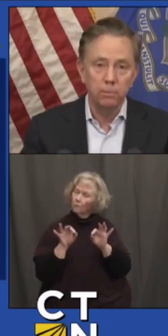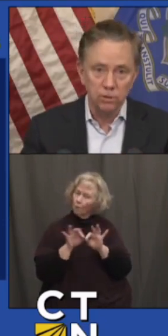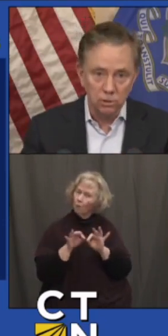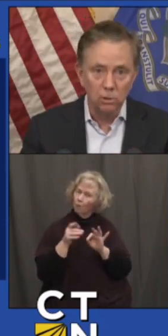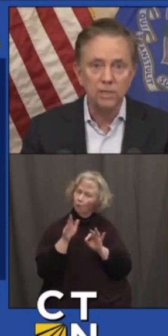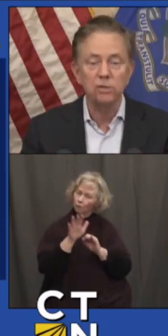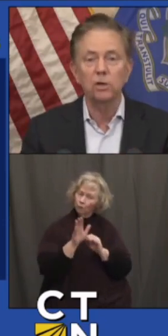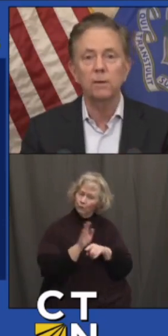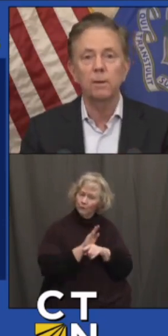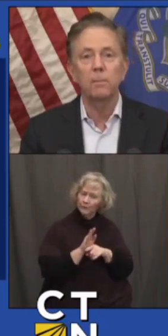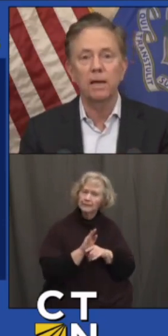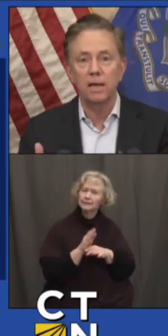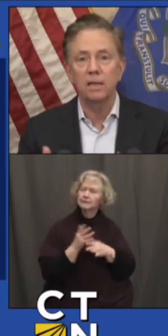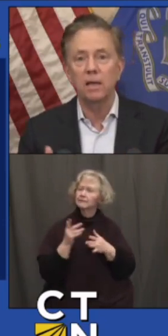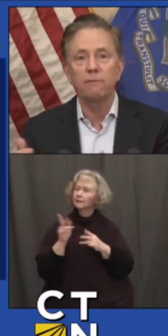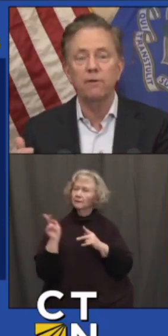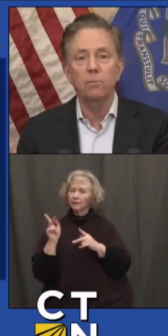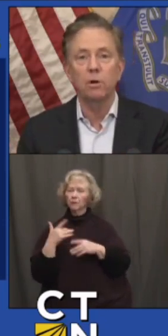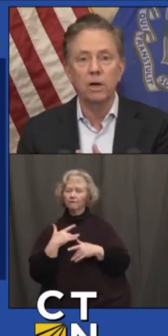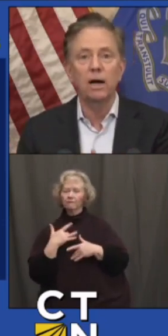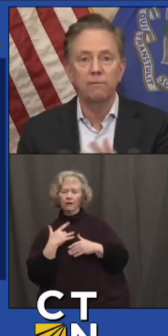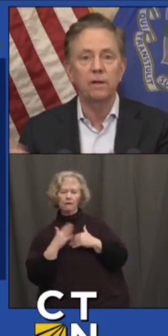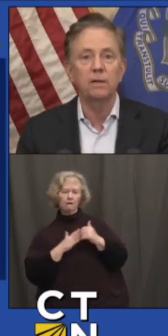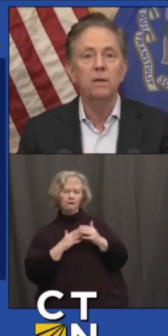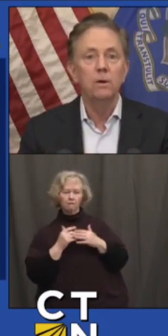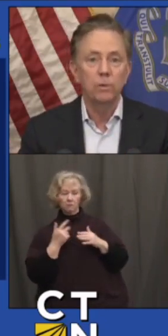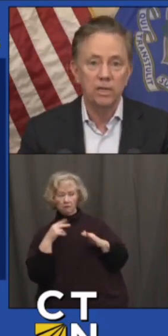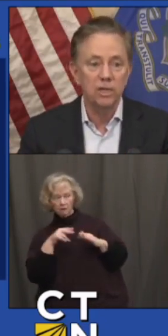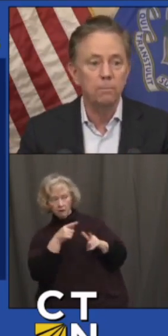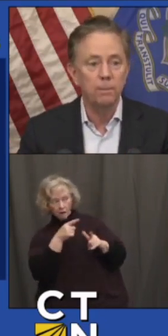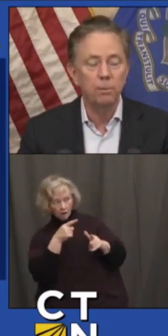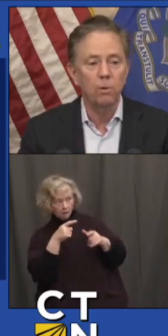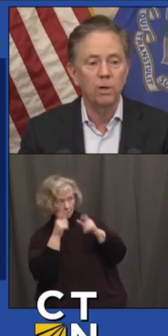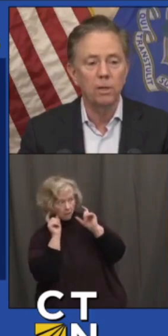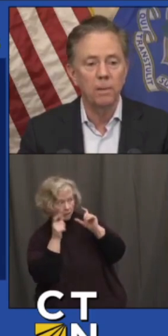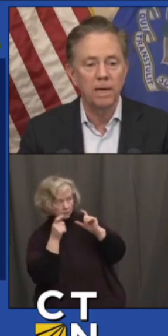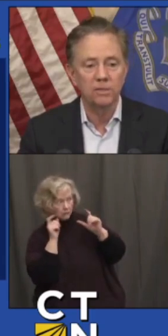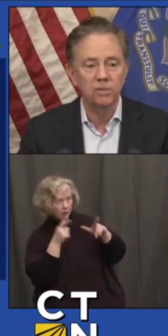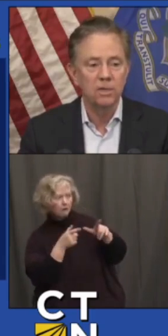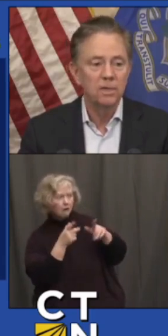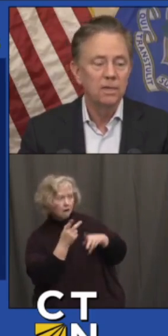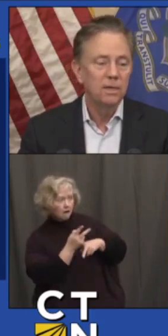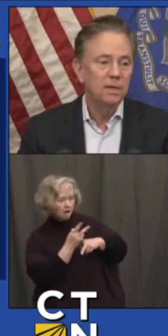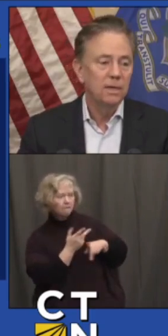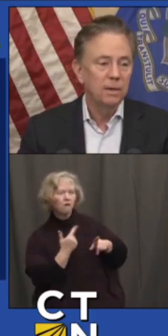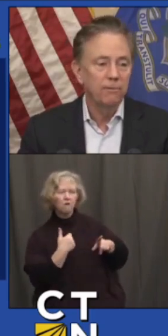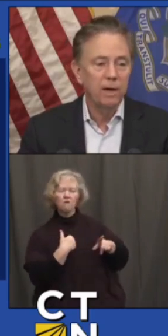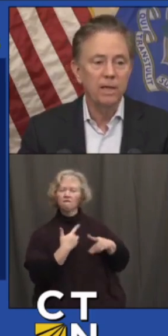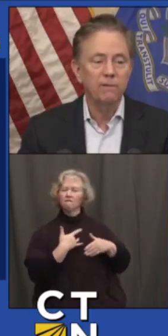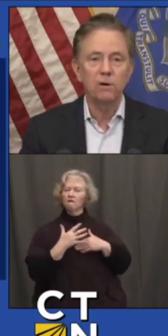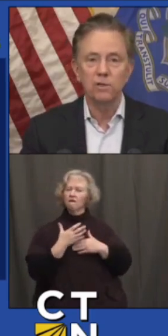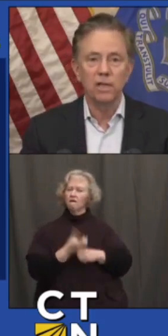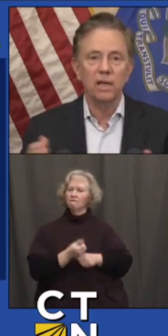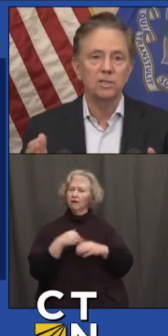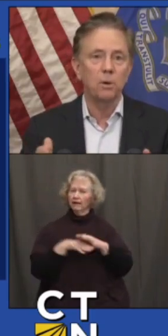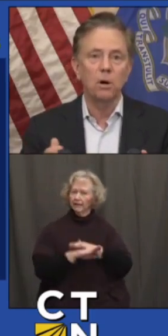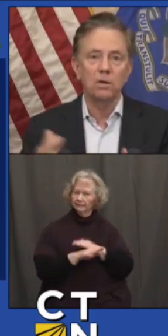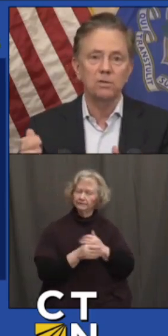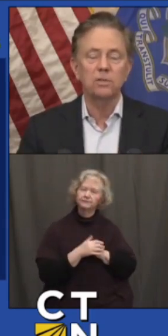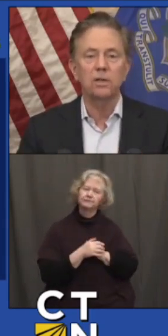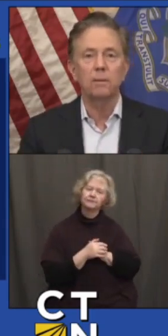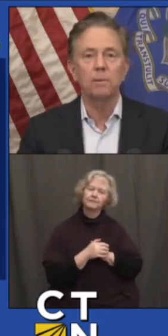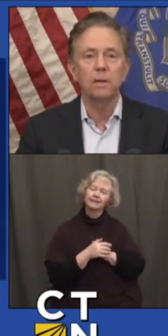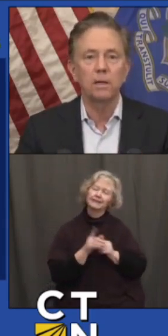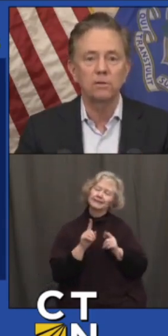people slowly start coming back in. They'll feel more confident when they see people wearing the masks. I'm afraid the inverse of that is